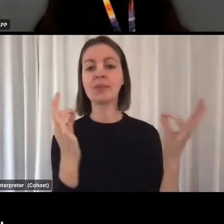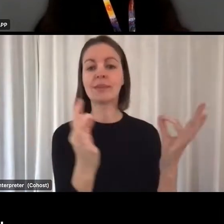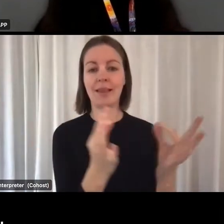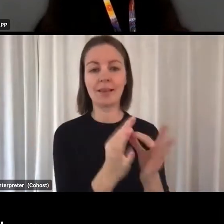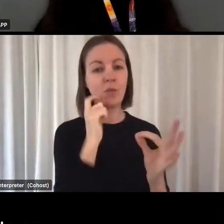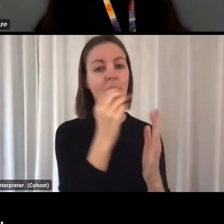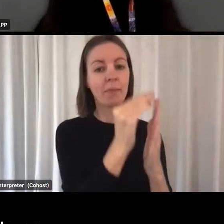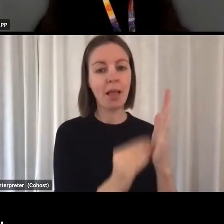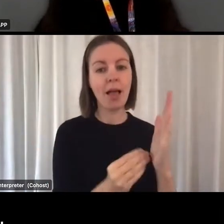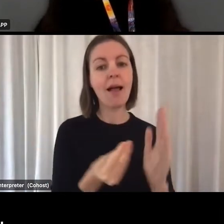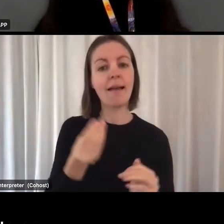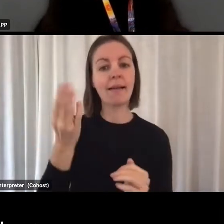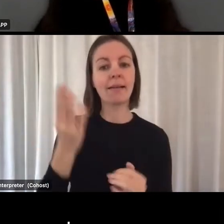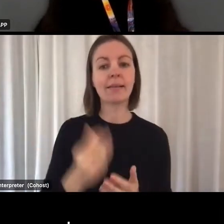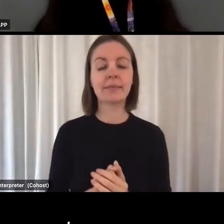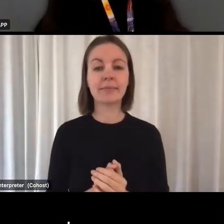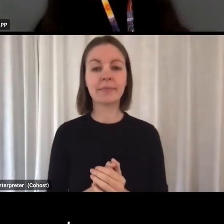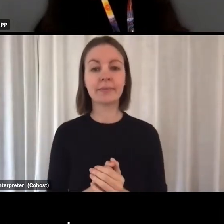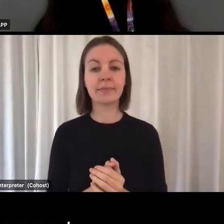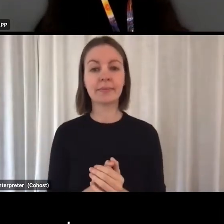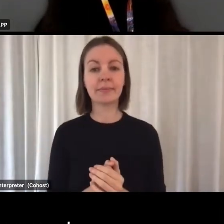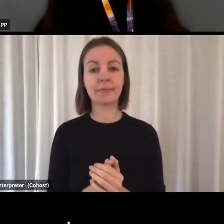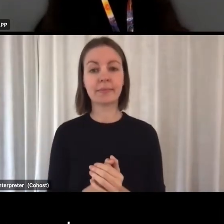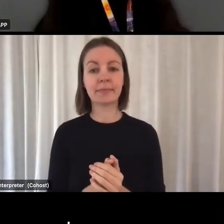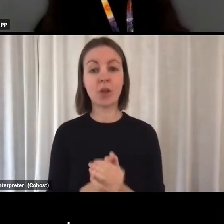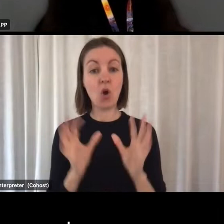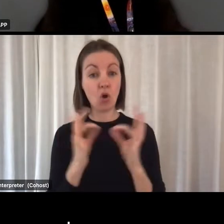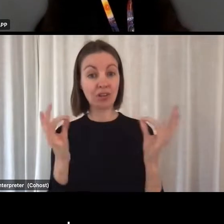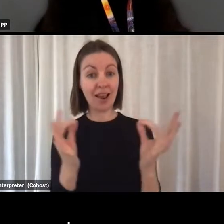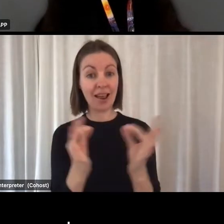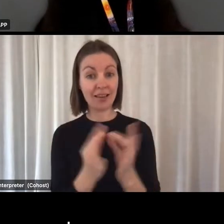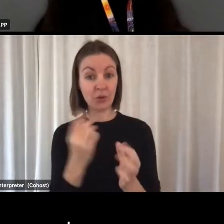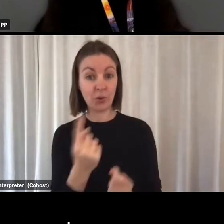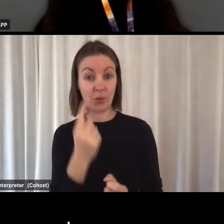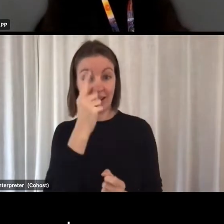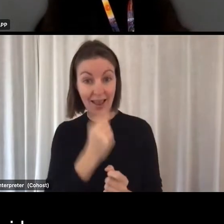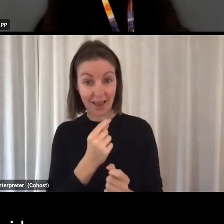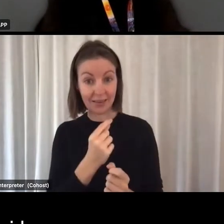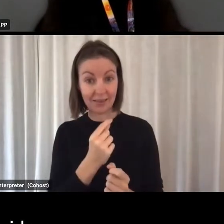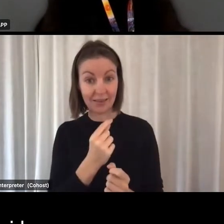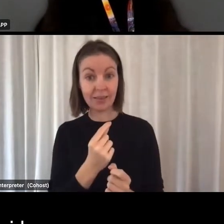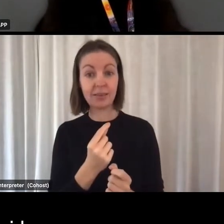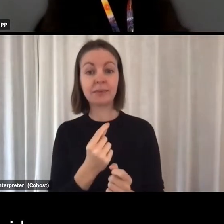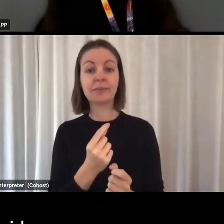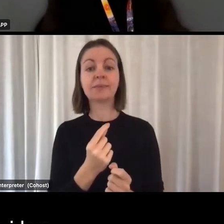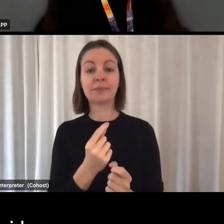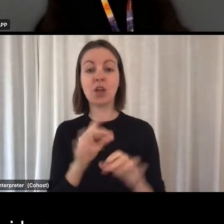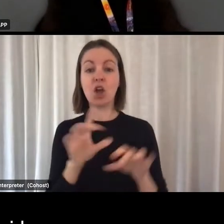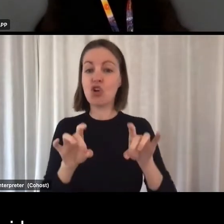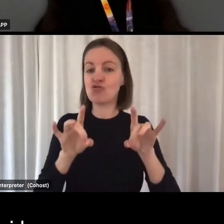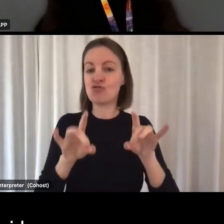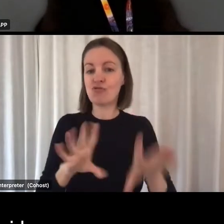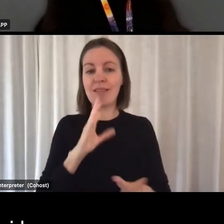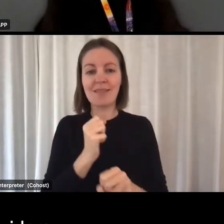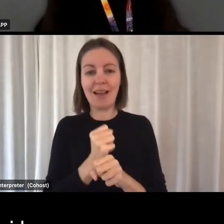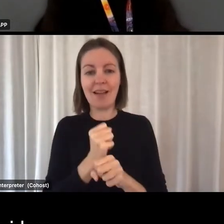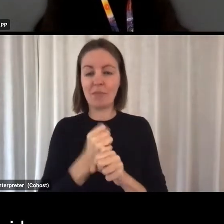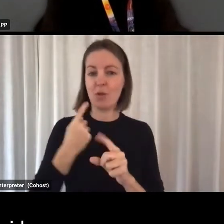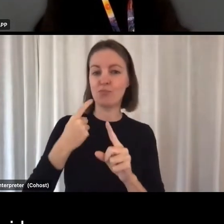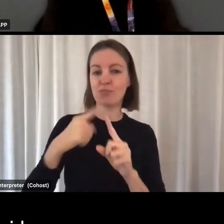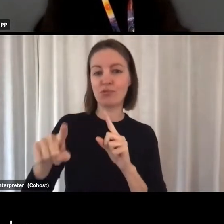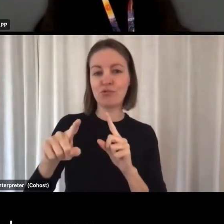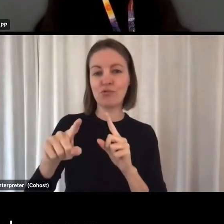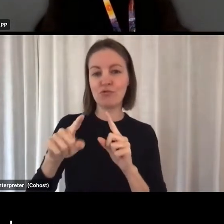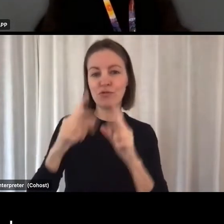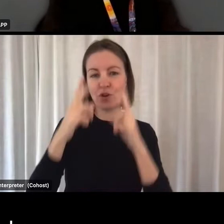Organisations that can apply for payments on behalf of their employees are Australian government funded approved residential aged care providers.